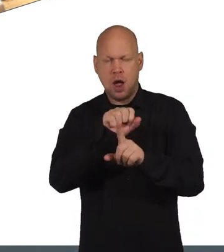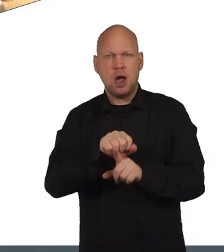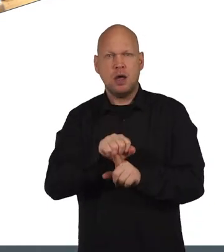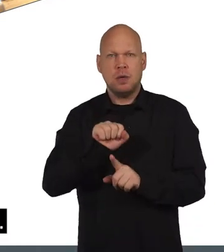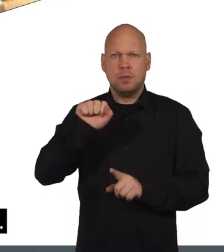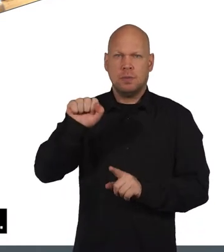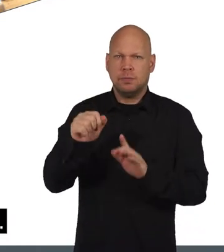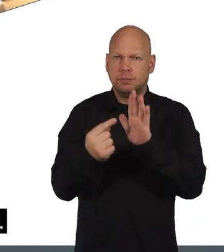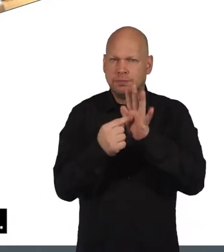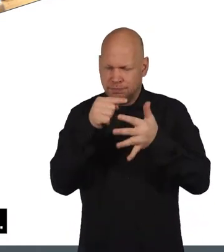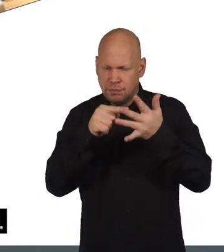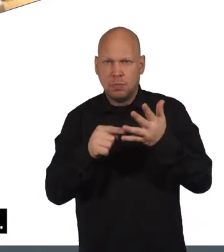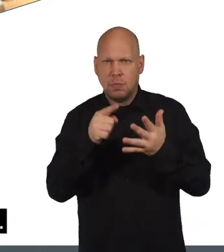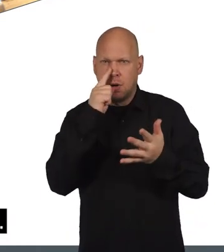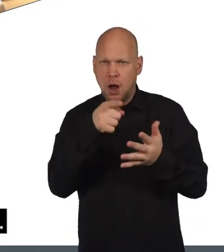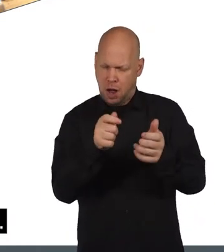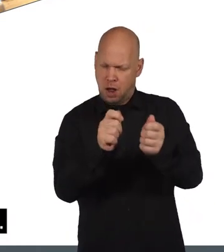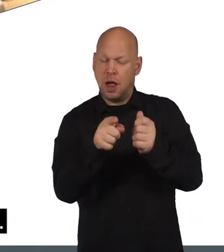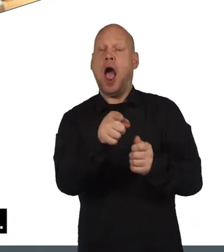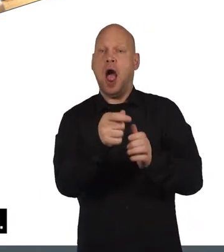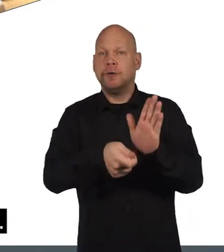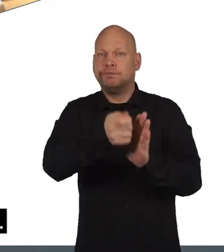priorities and what can be done to address these.